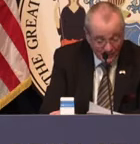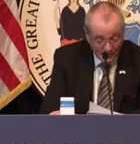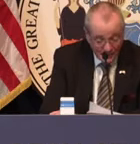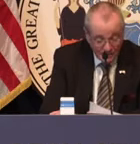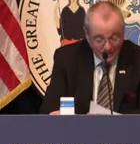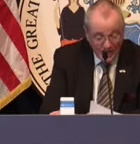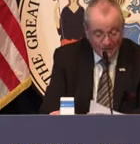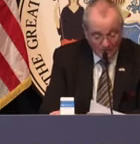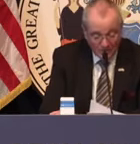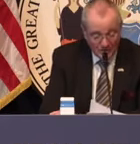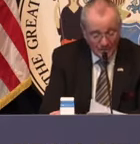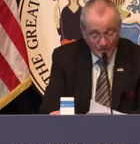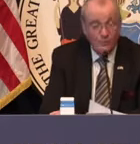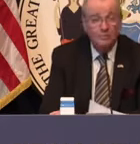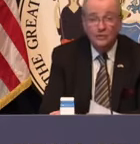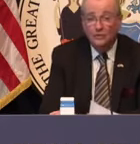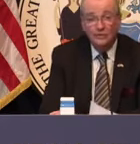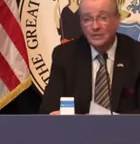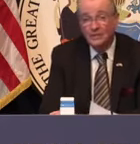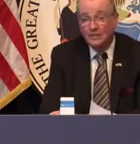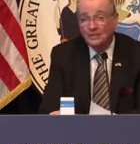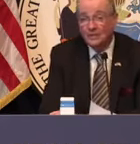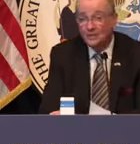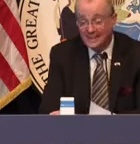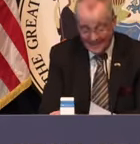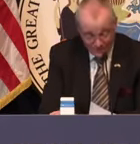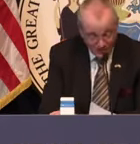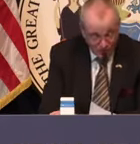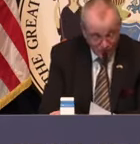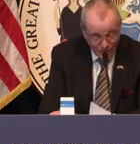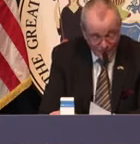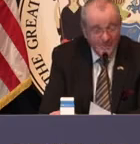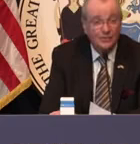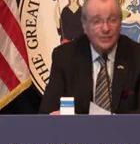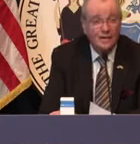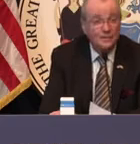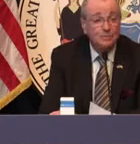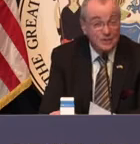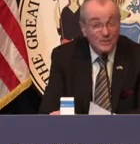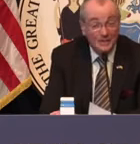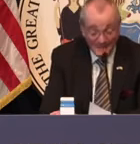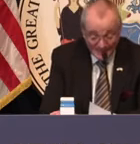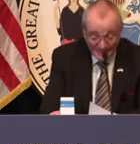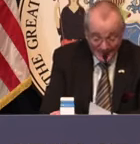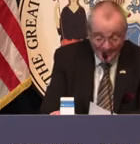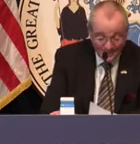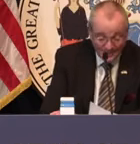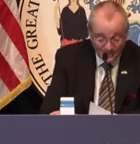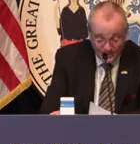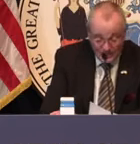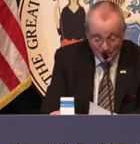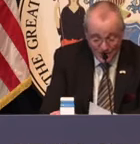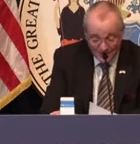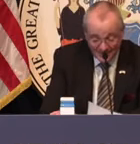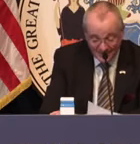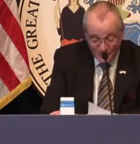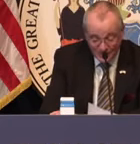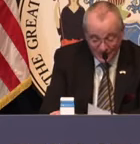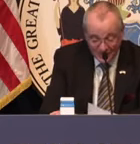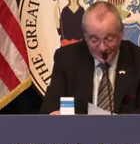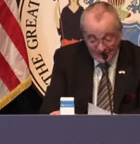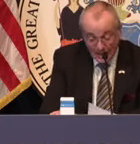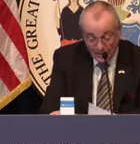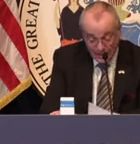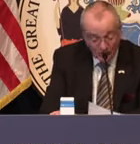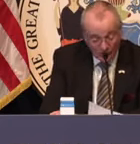members. Besides a community that will miss her dearly, and her daughter wanted me to say in specific the police department in